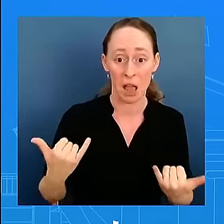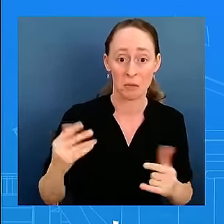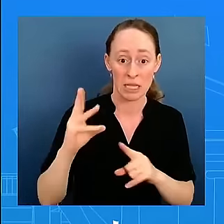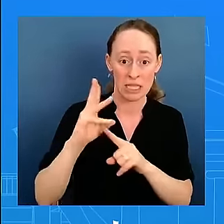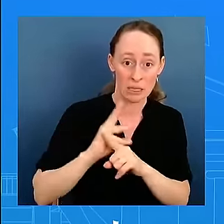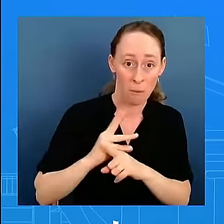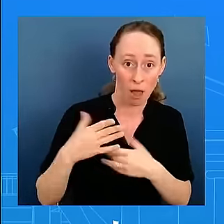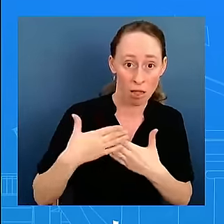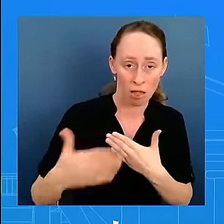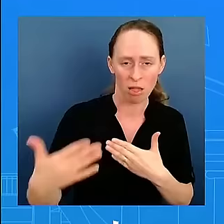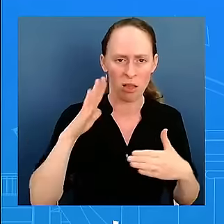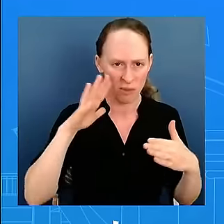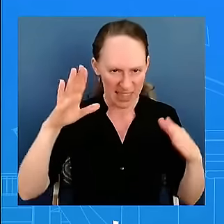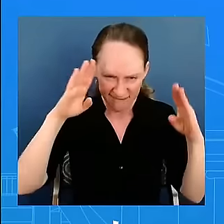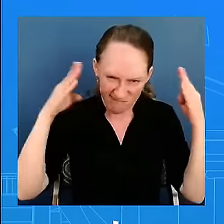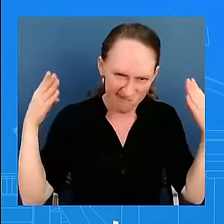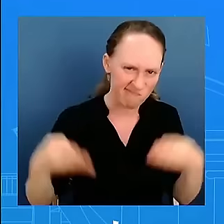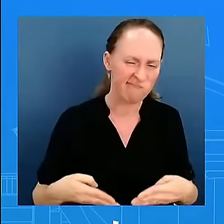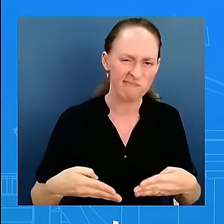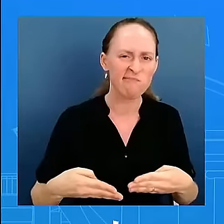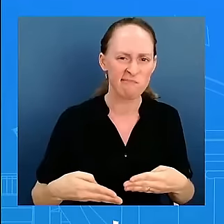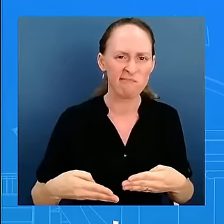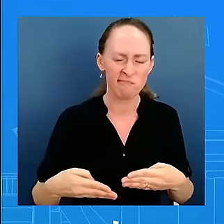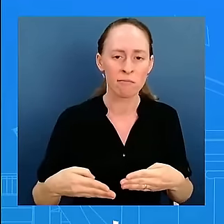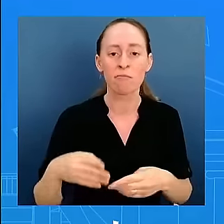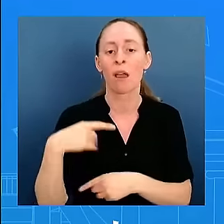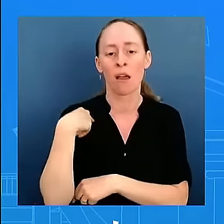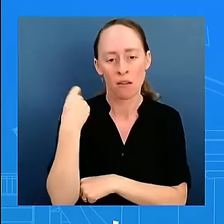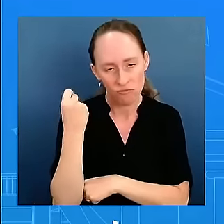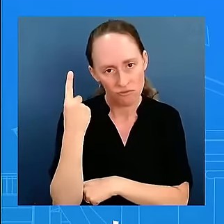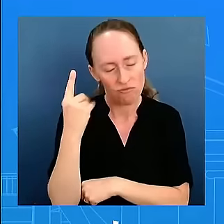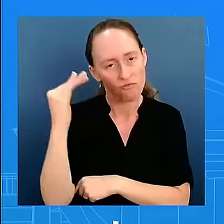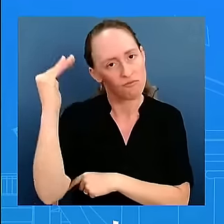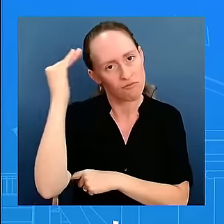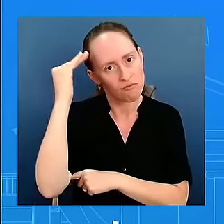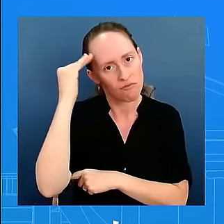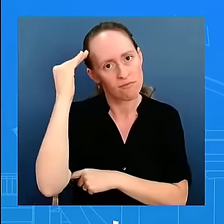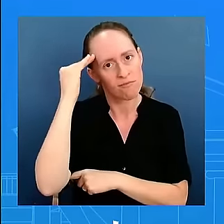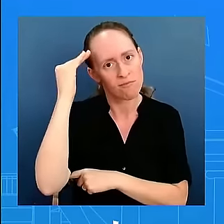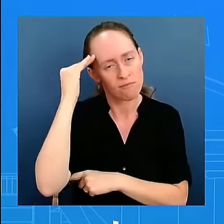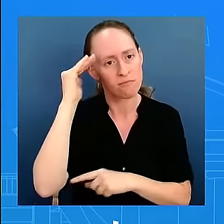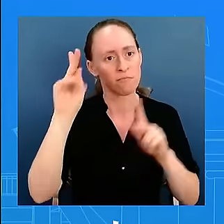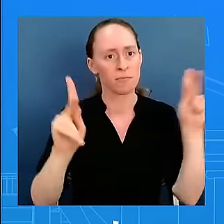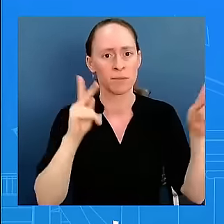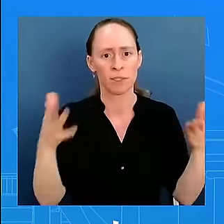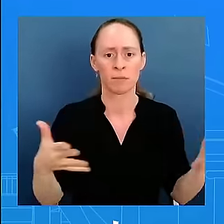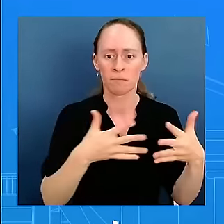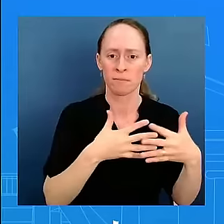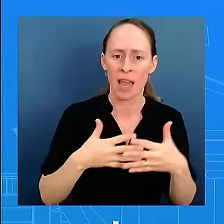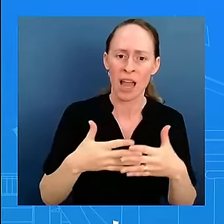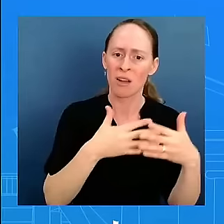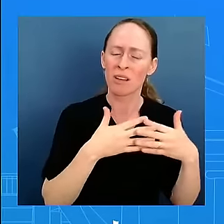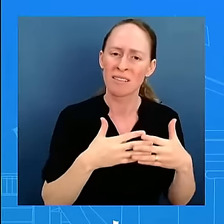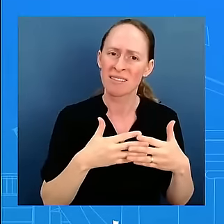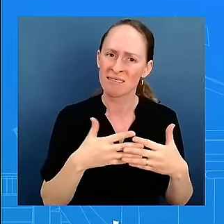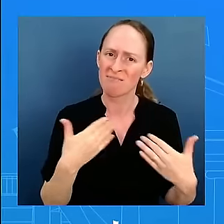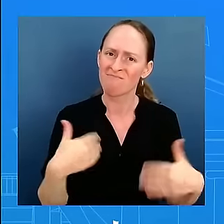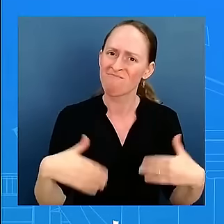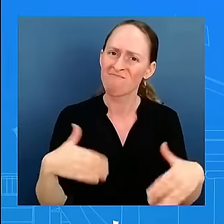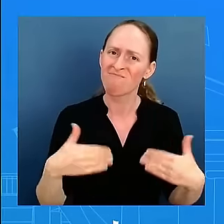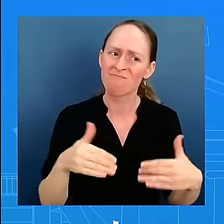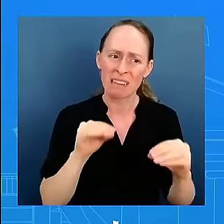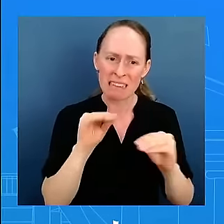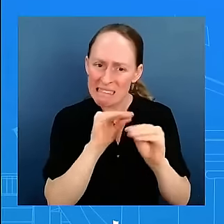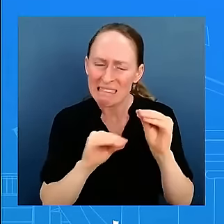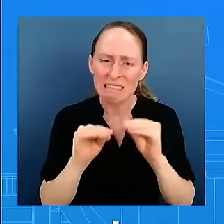and we know that americans again have are are uh having a difficult time but our stance and where we how